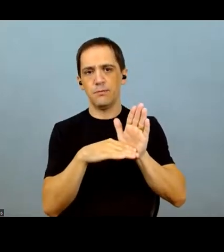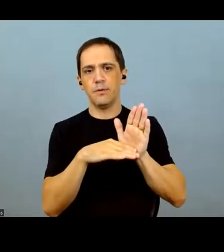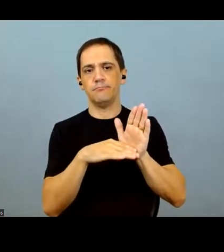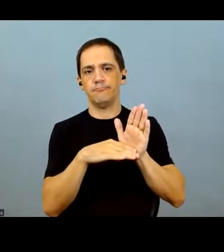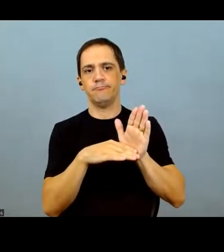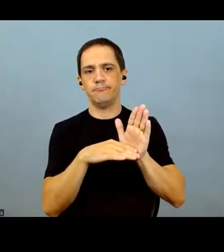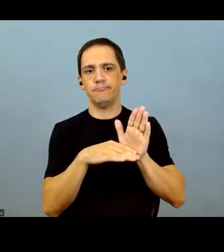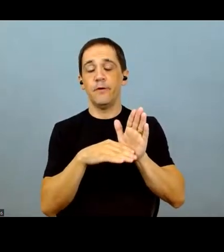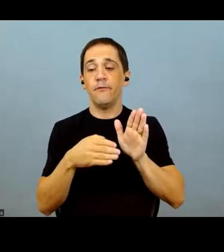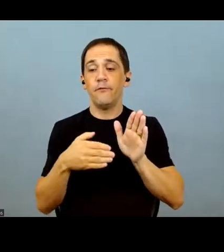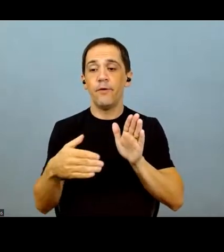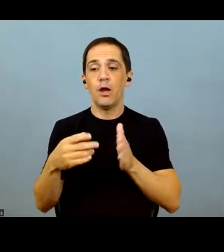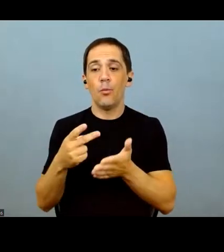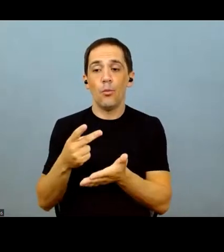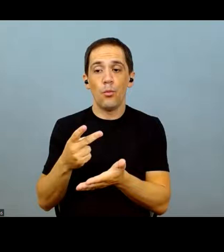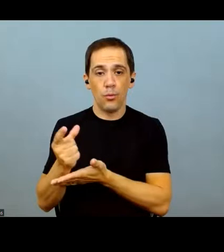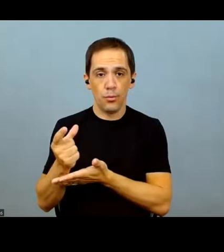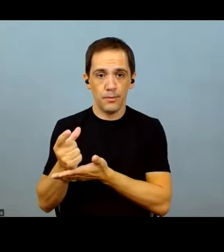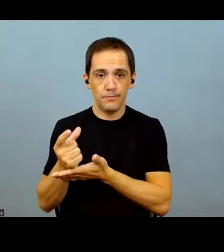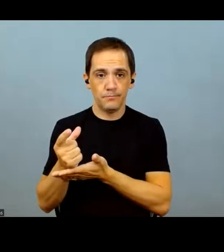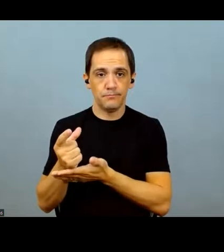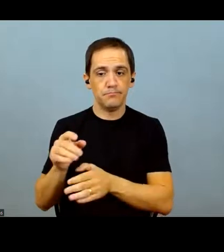have a buyback program.